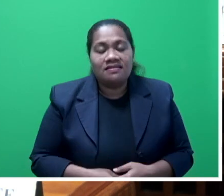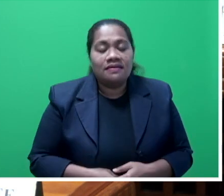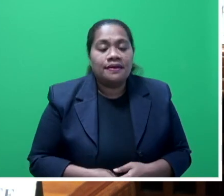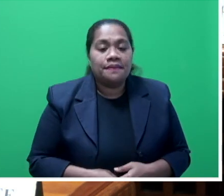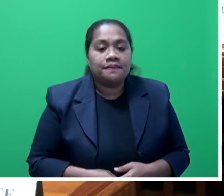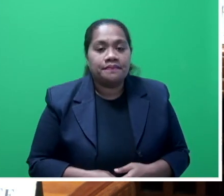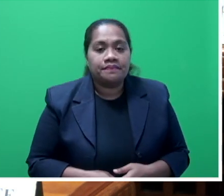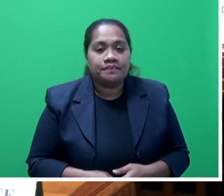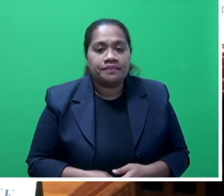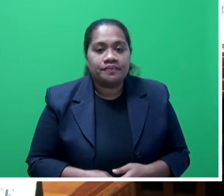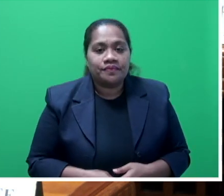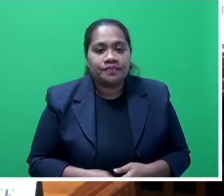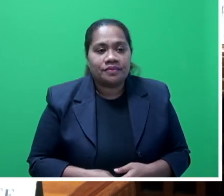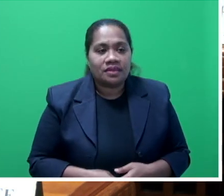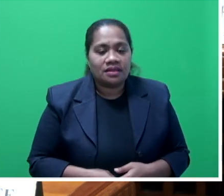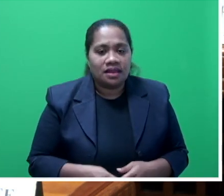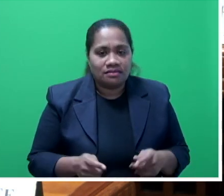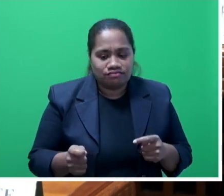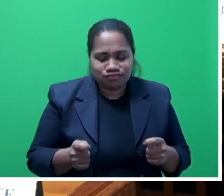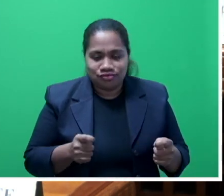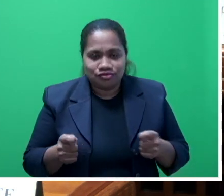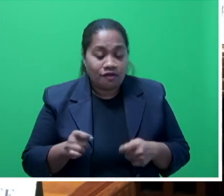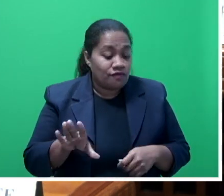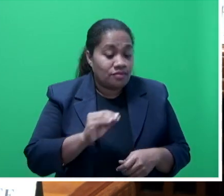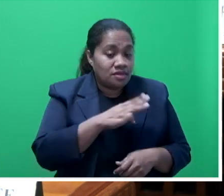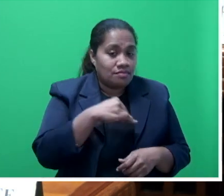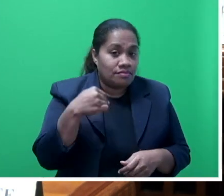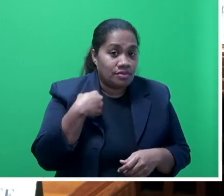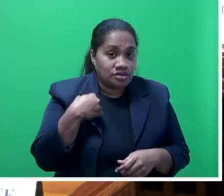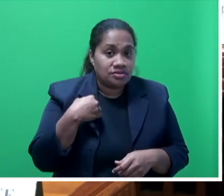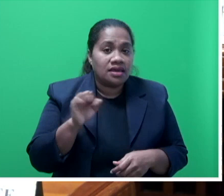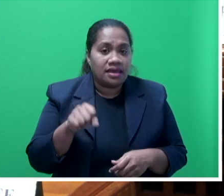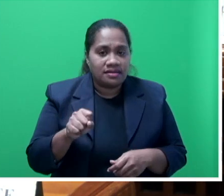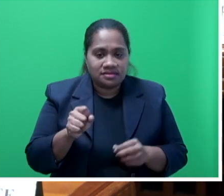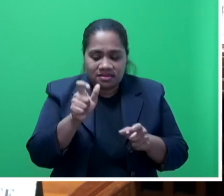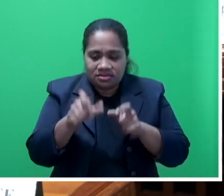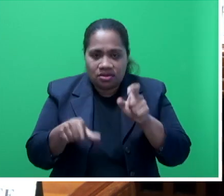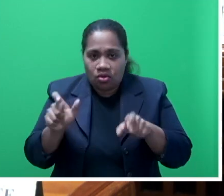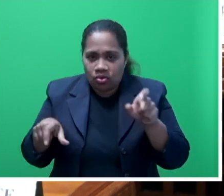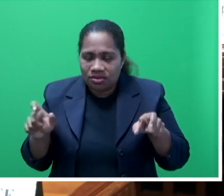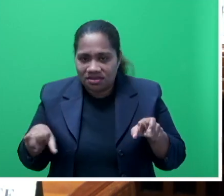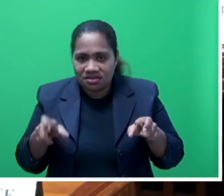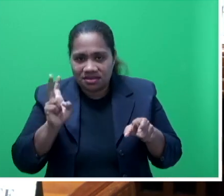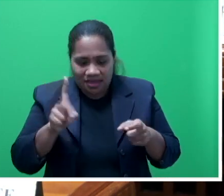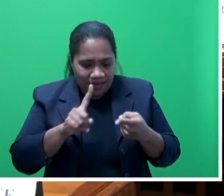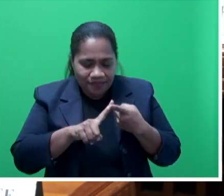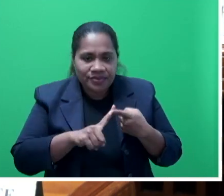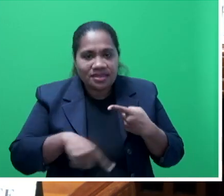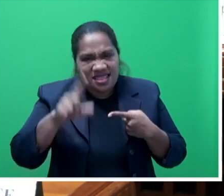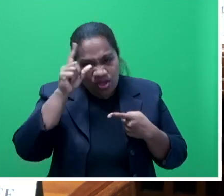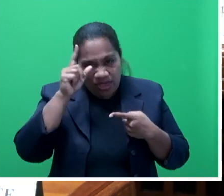well managed by the Ministry. And of course, the key stakeholders are, again, Italkia Affairs,